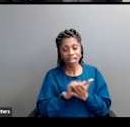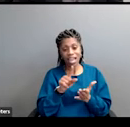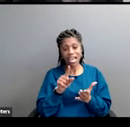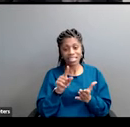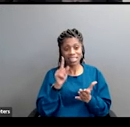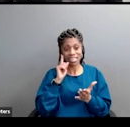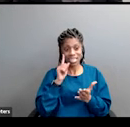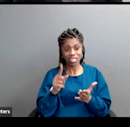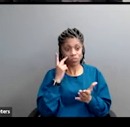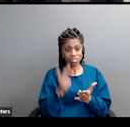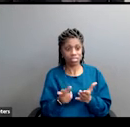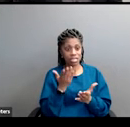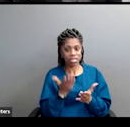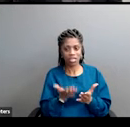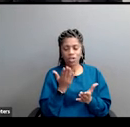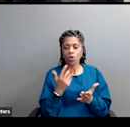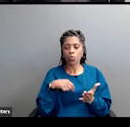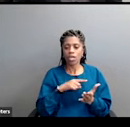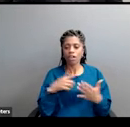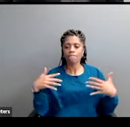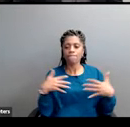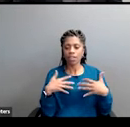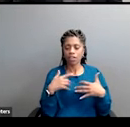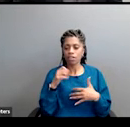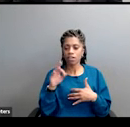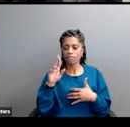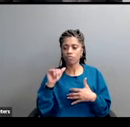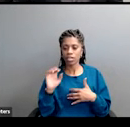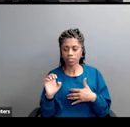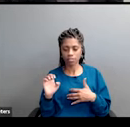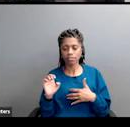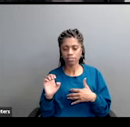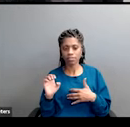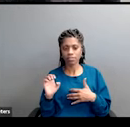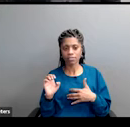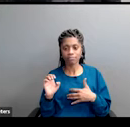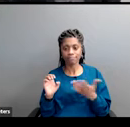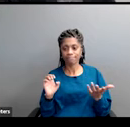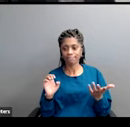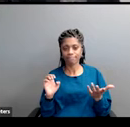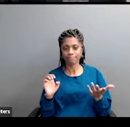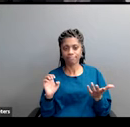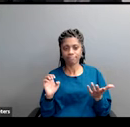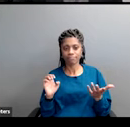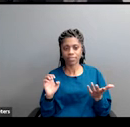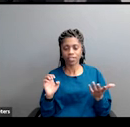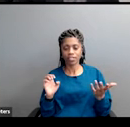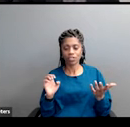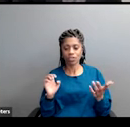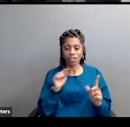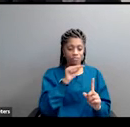see here in 1972, setting the trajectory of the next 50 years. And here's what you see